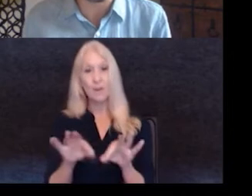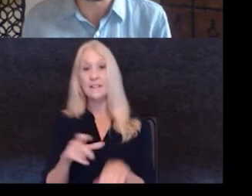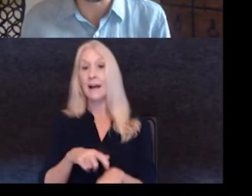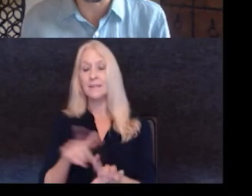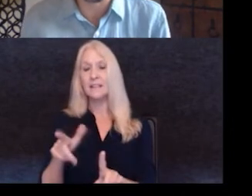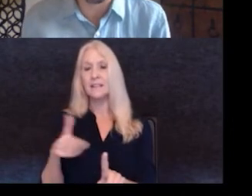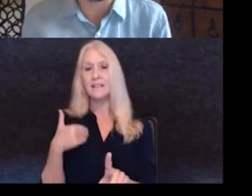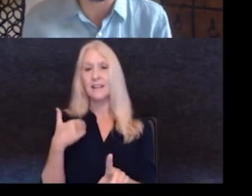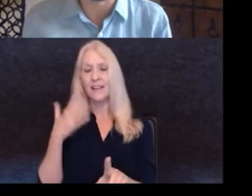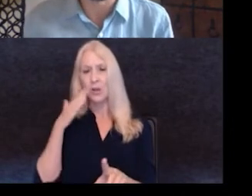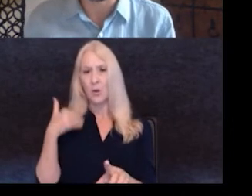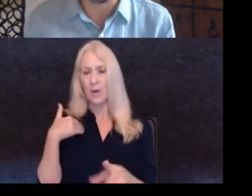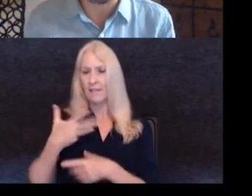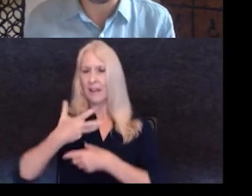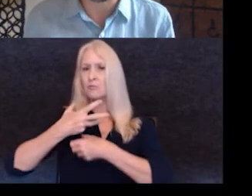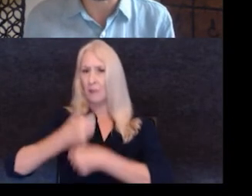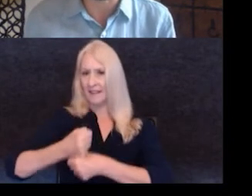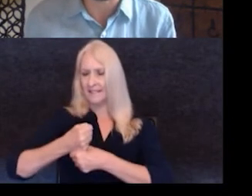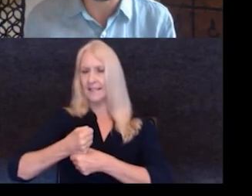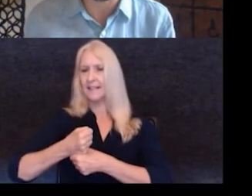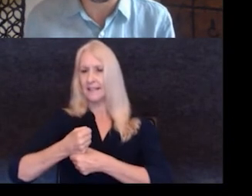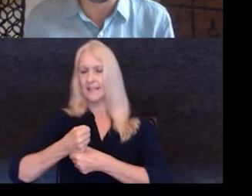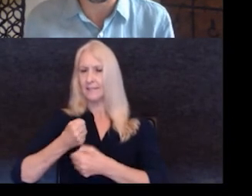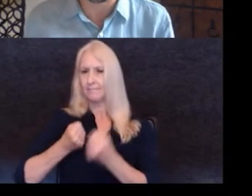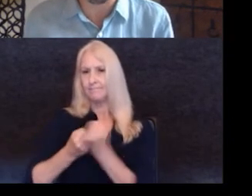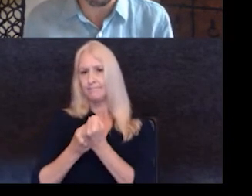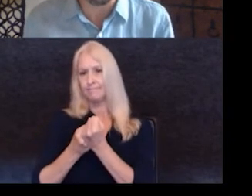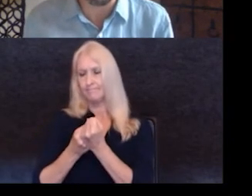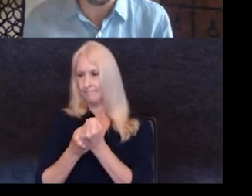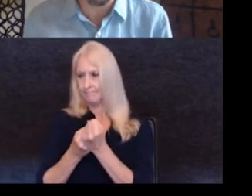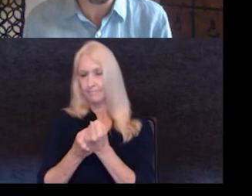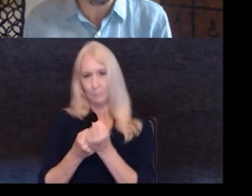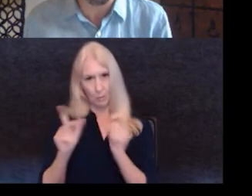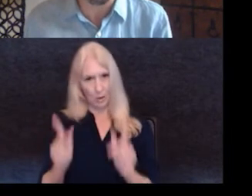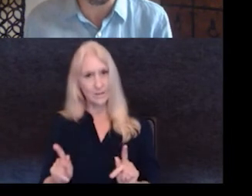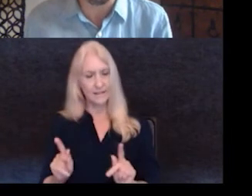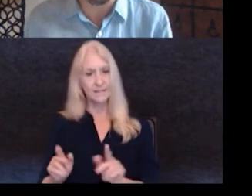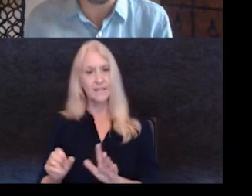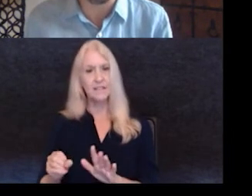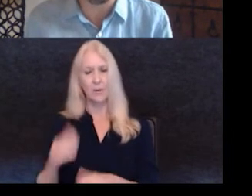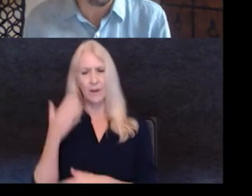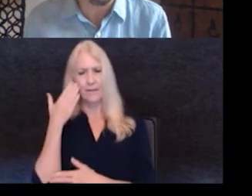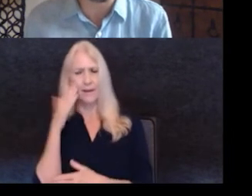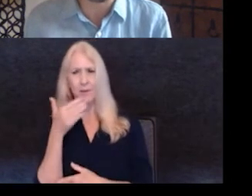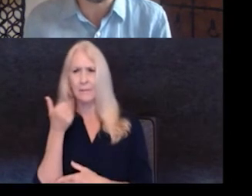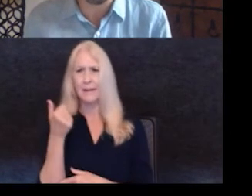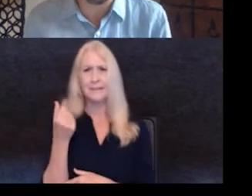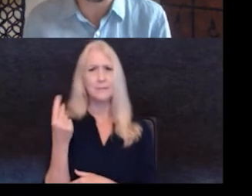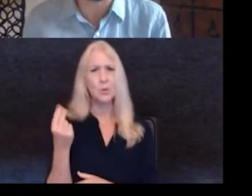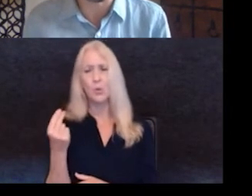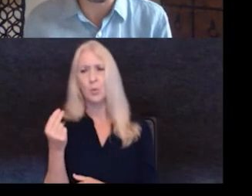trusted circle, uh, to, to go to so that when you, when you don't know what's best, you know,